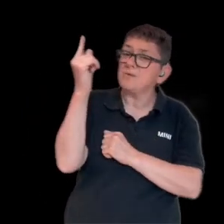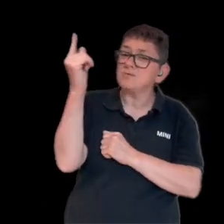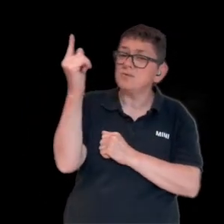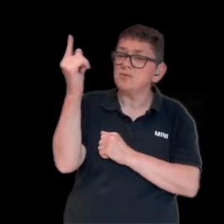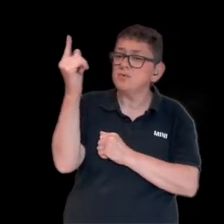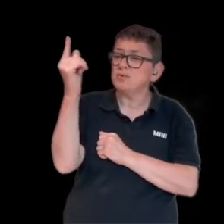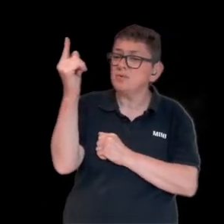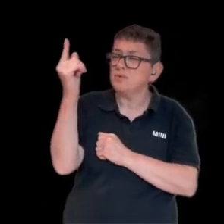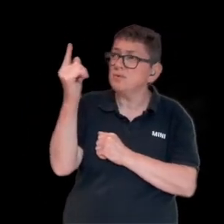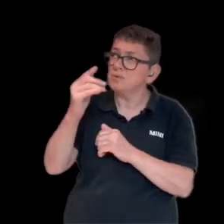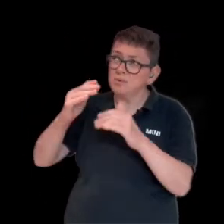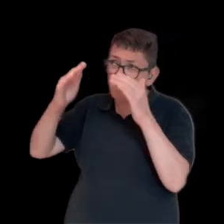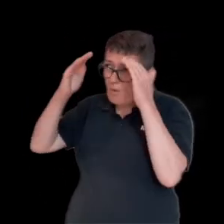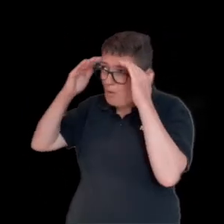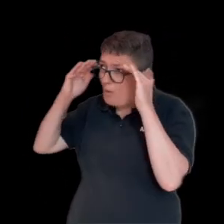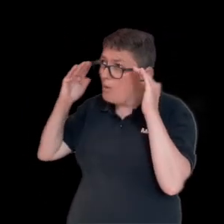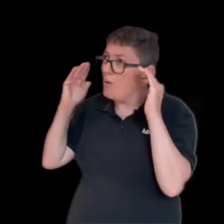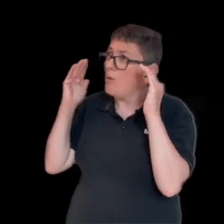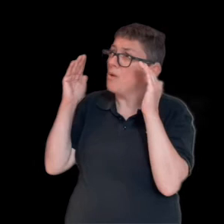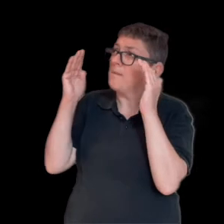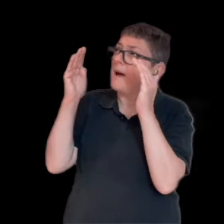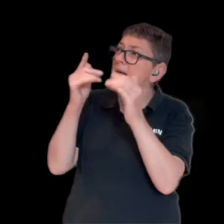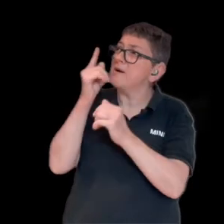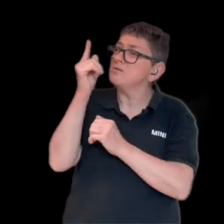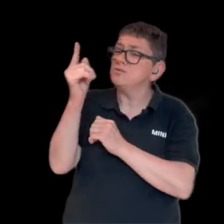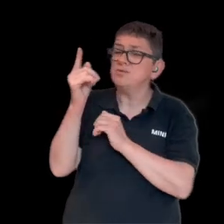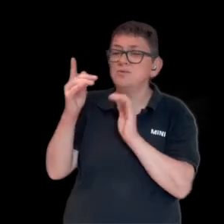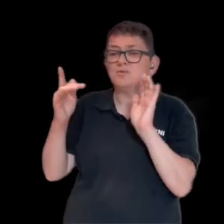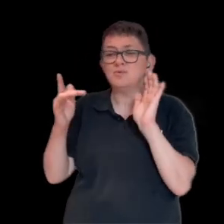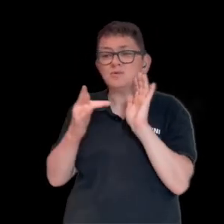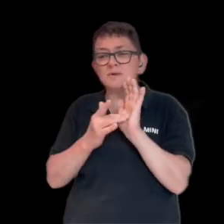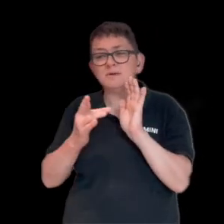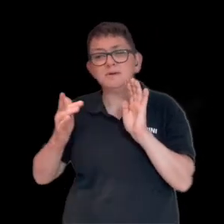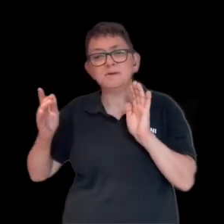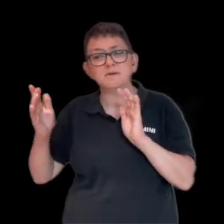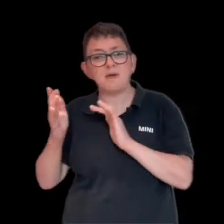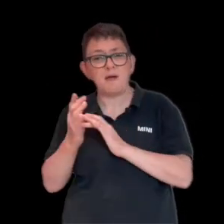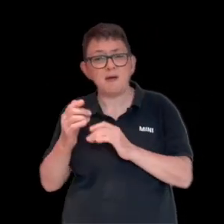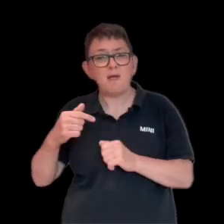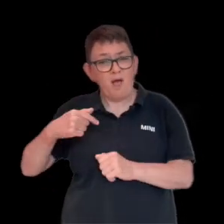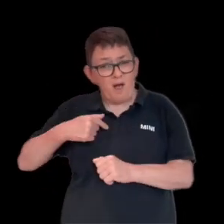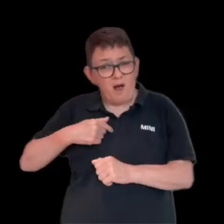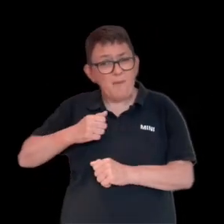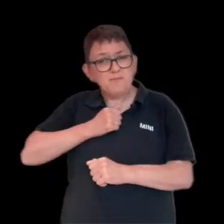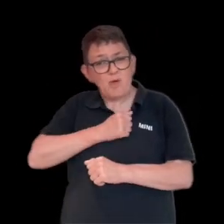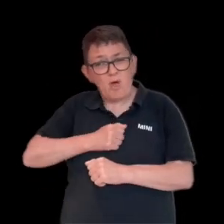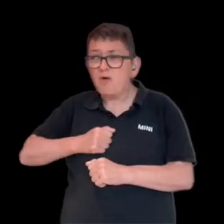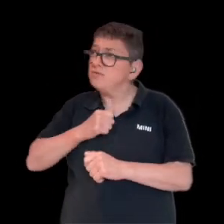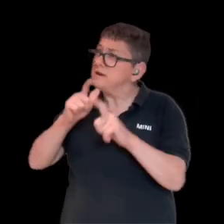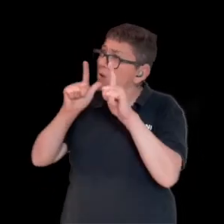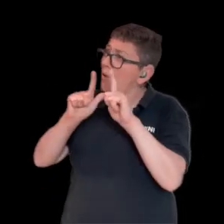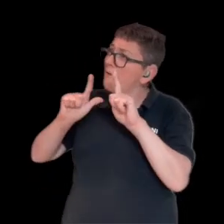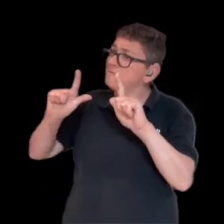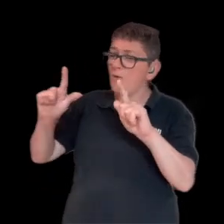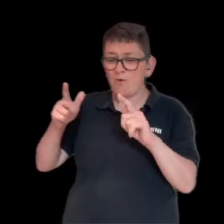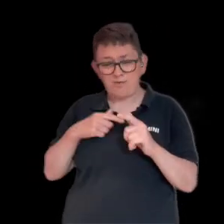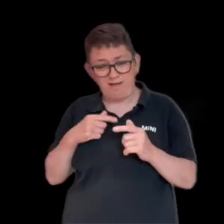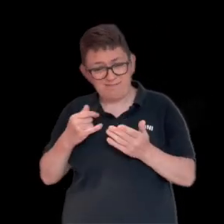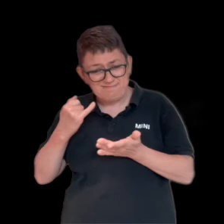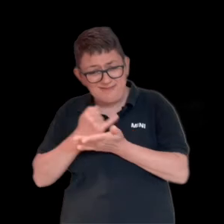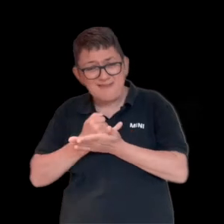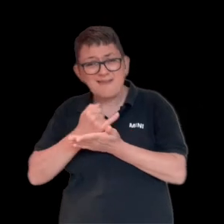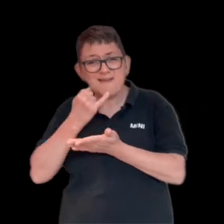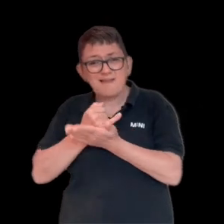about you, all about you, Jesus. I'm sorry, Lord,